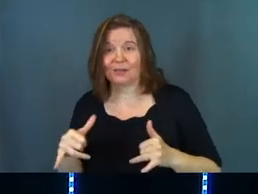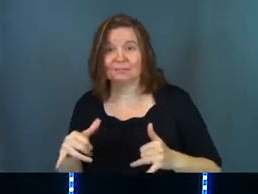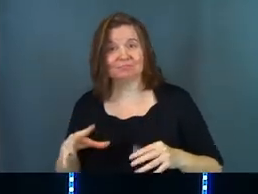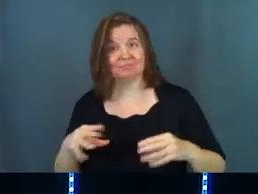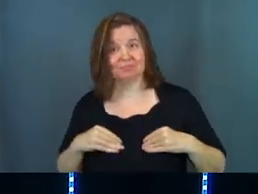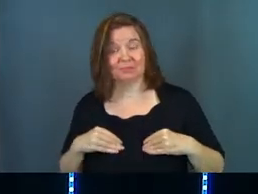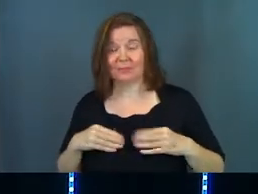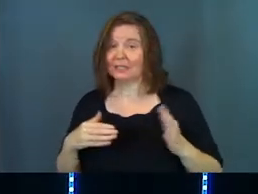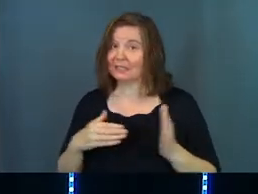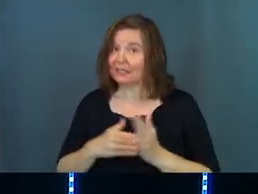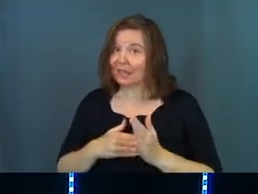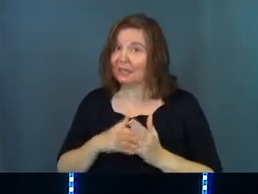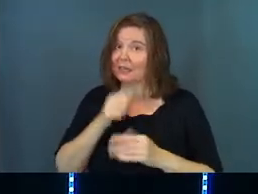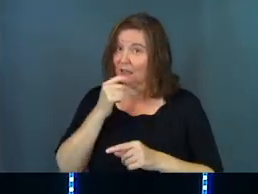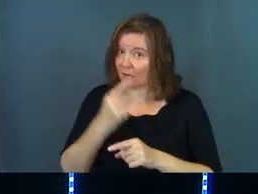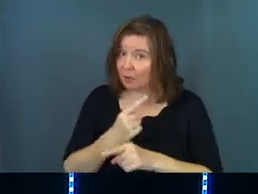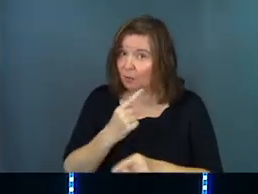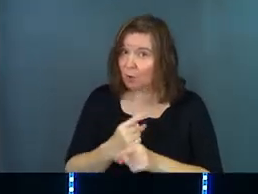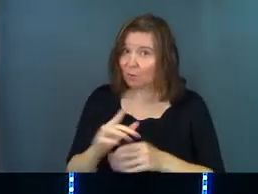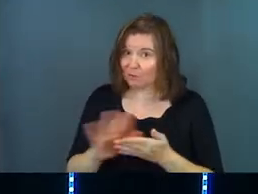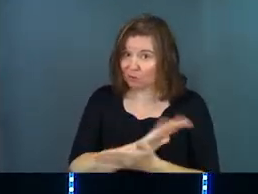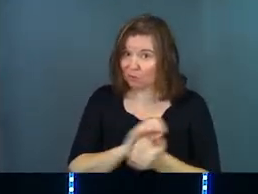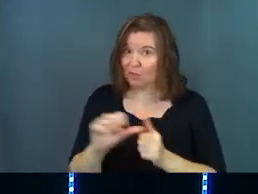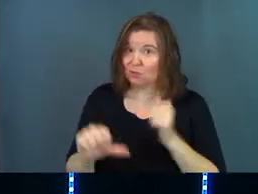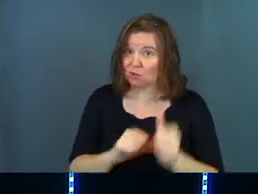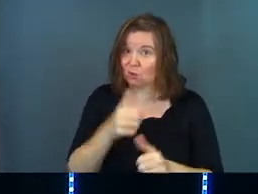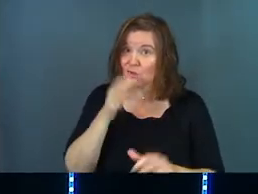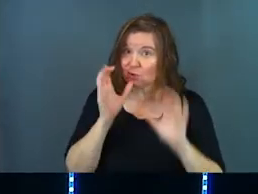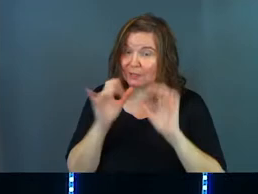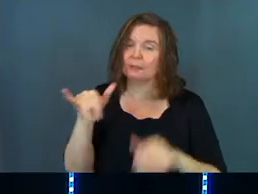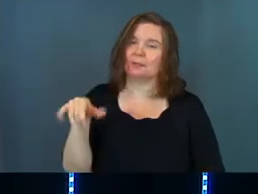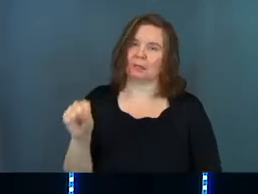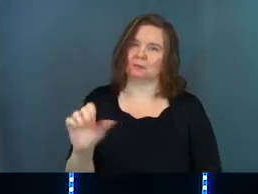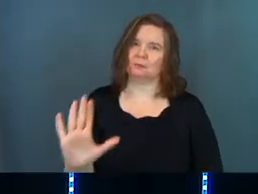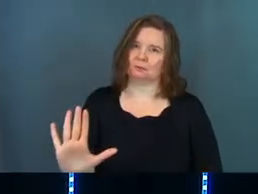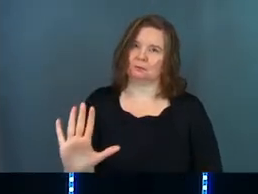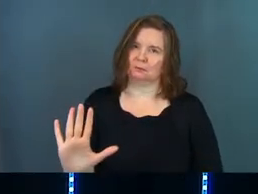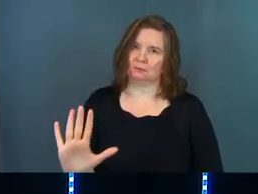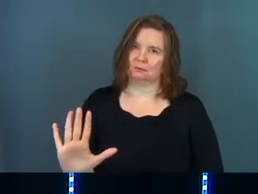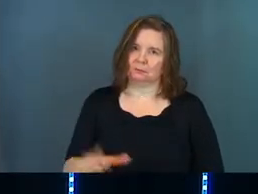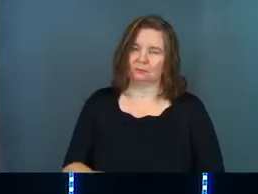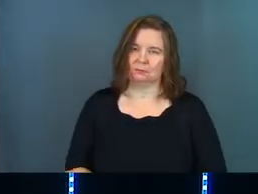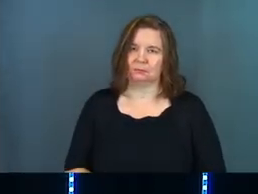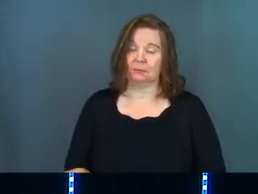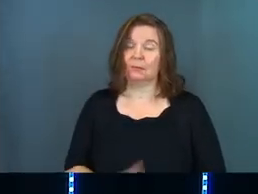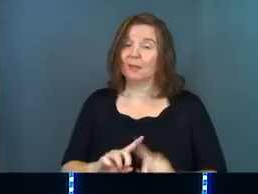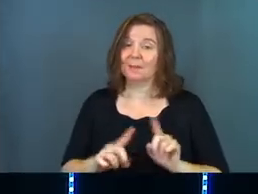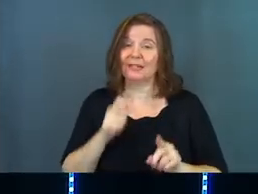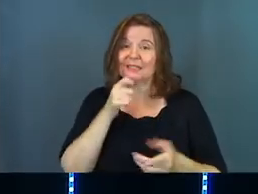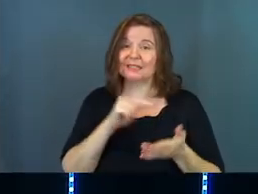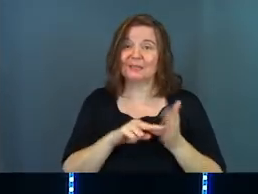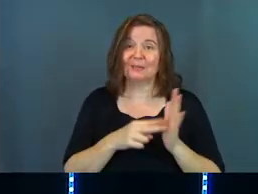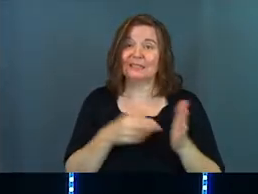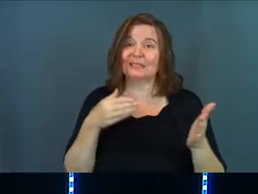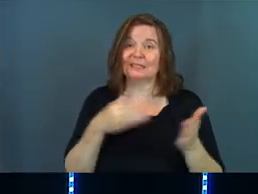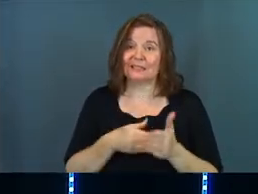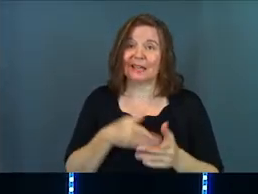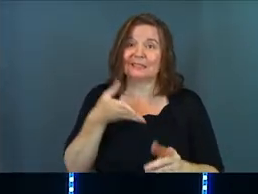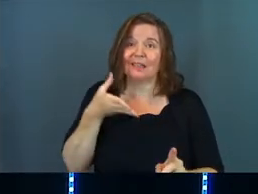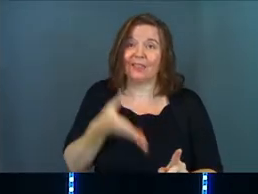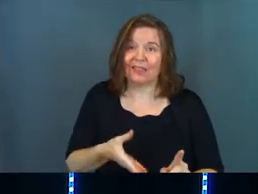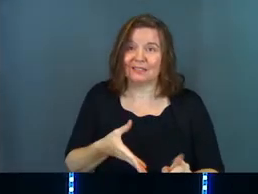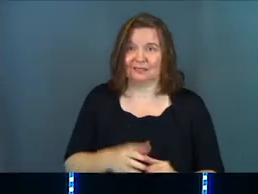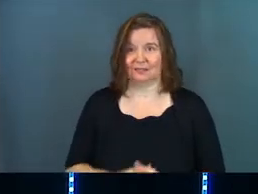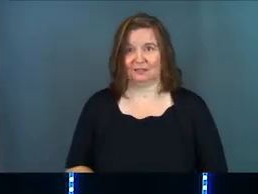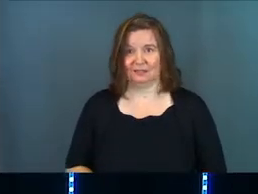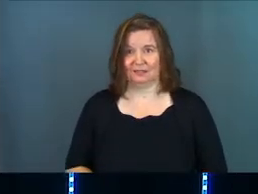Is he against inappropriate, destructive social drinking? Yes. But it doesn't mean that he's against this.